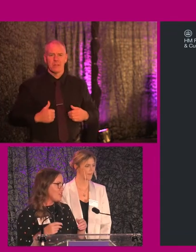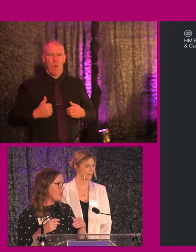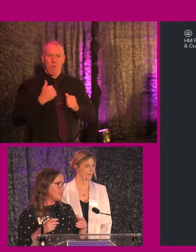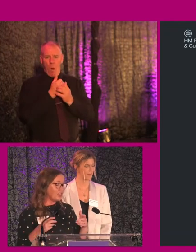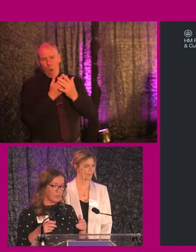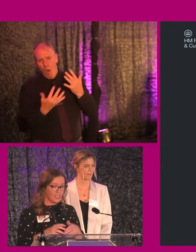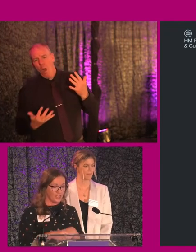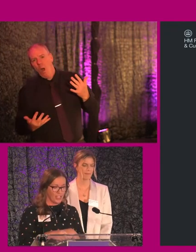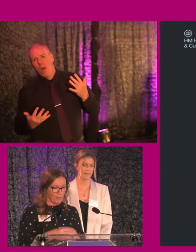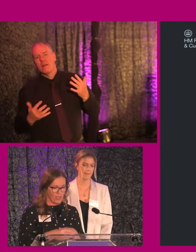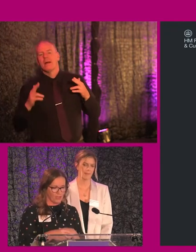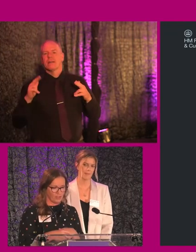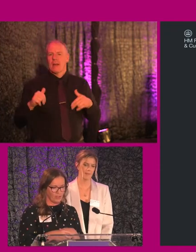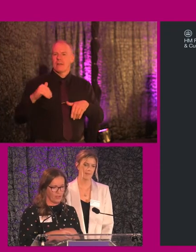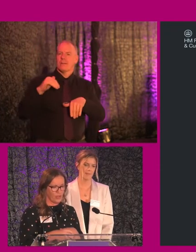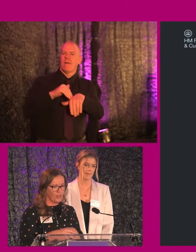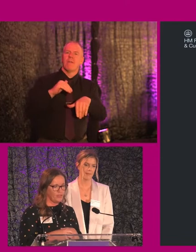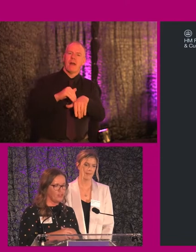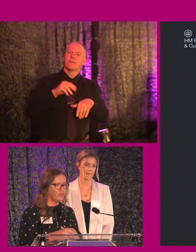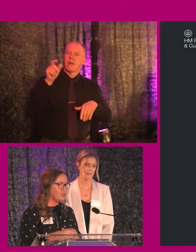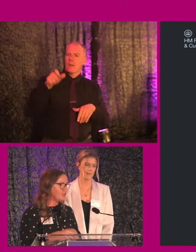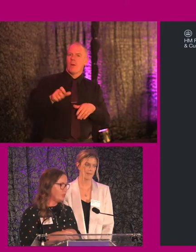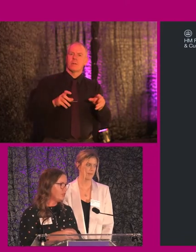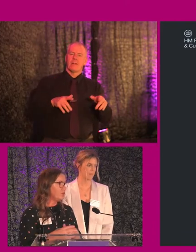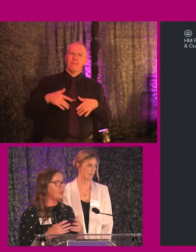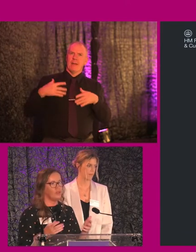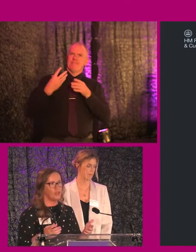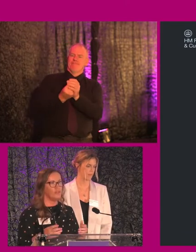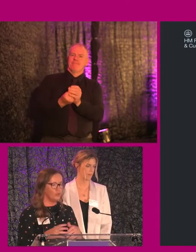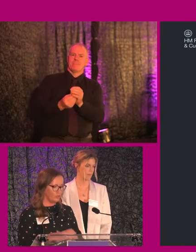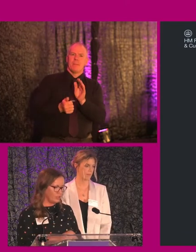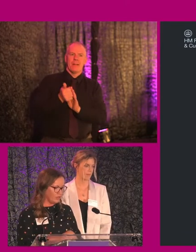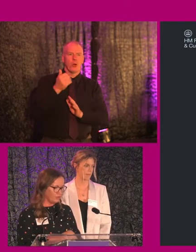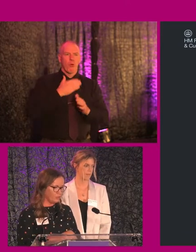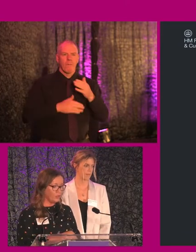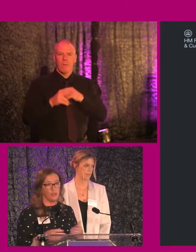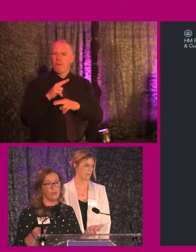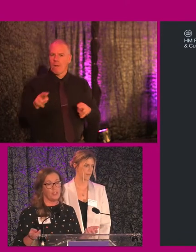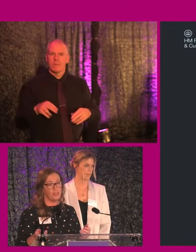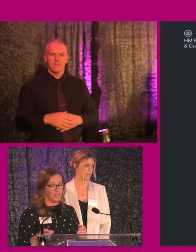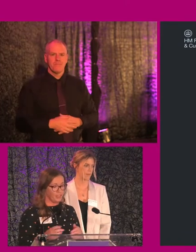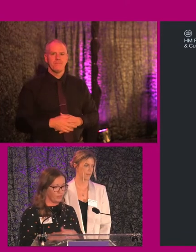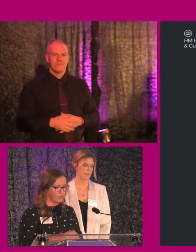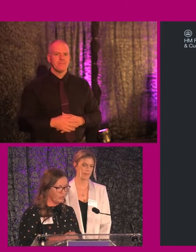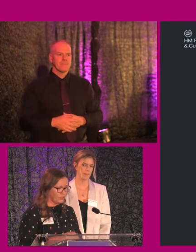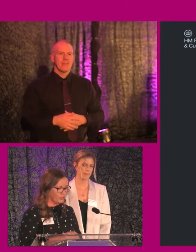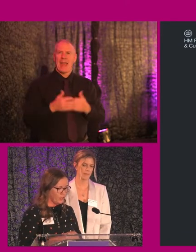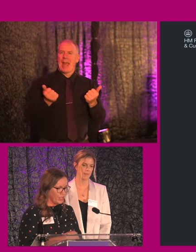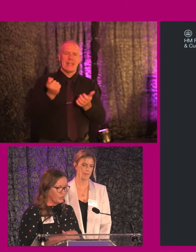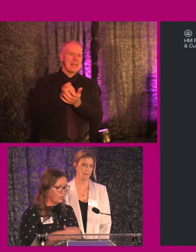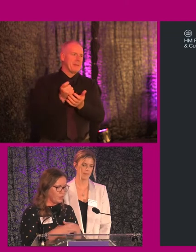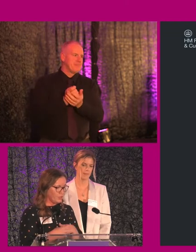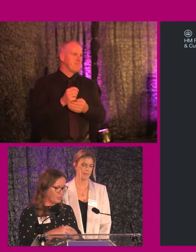all things that can potentially impact on how an individual feels in a building, whether they're comfortable or uncomfortable, in fact, in any given situation.